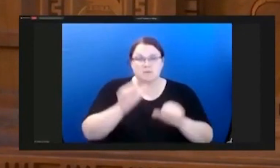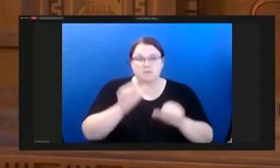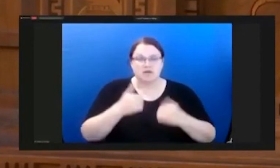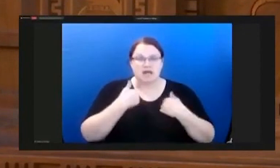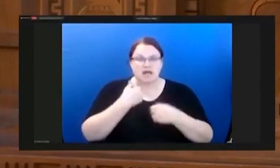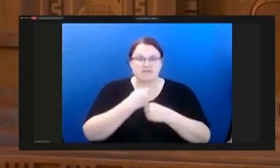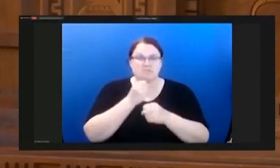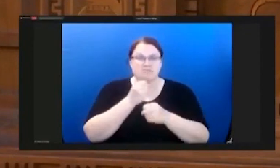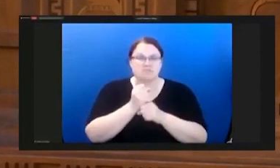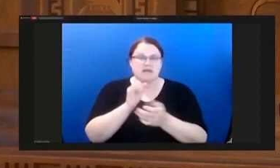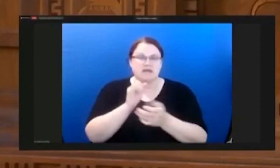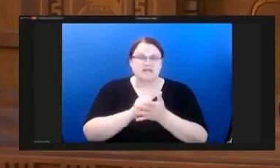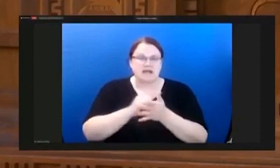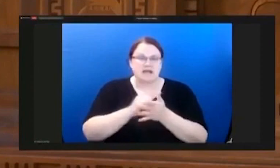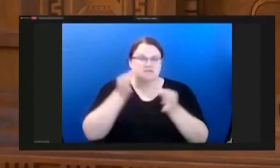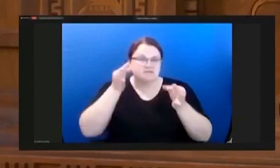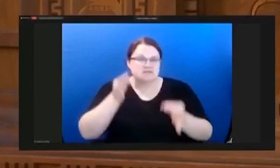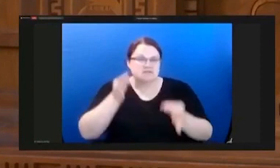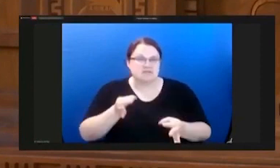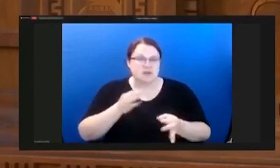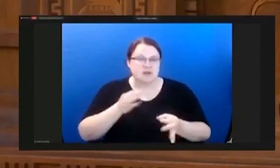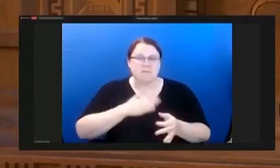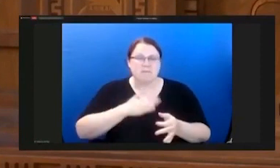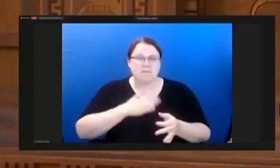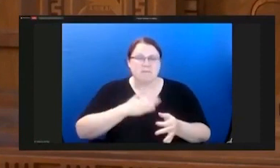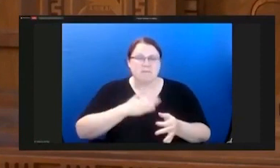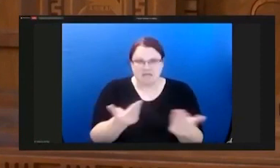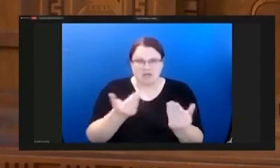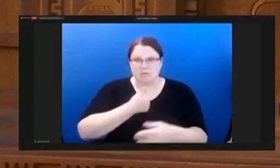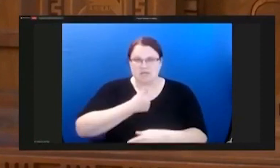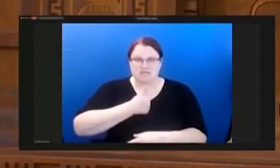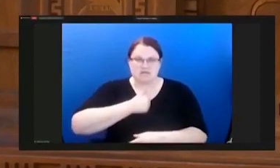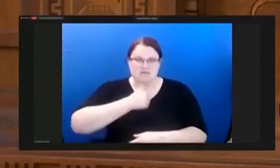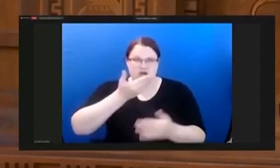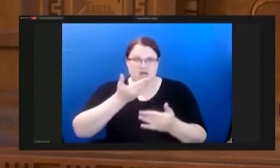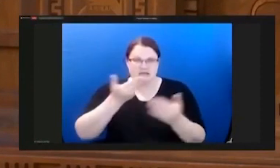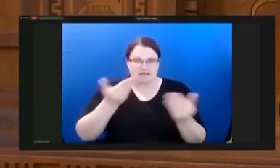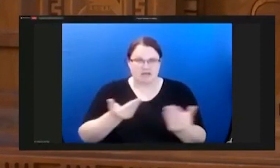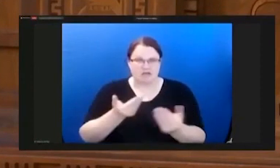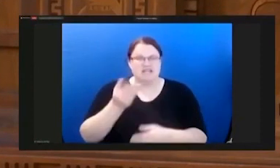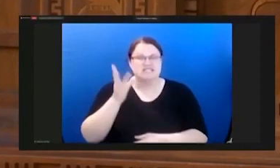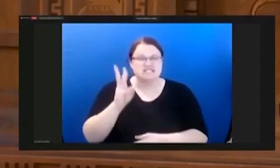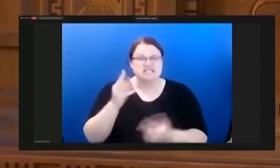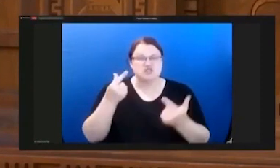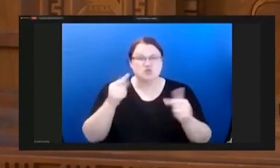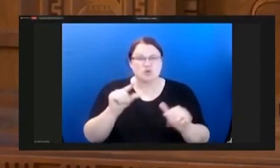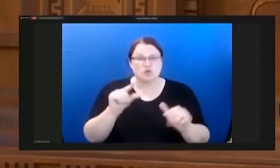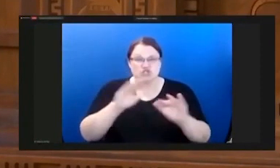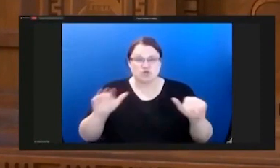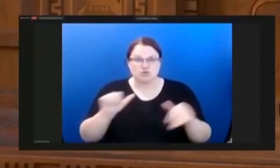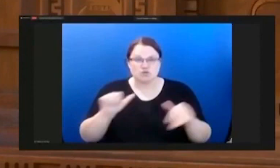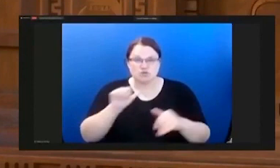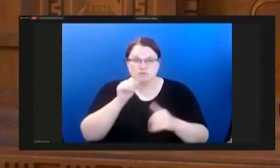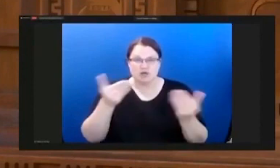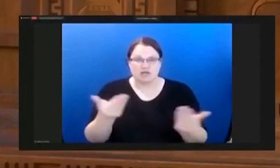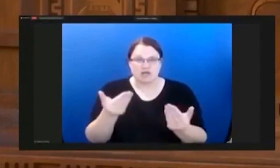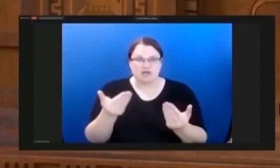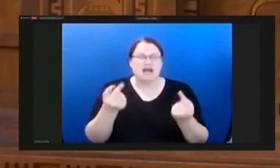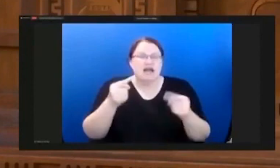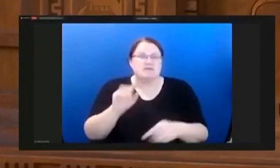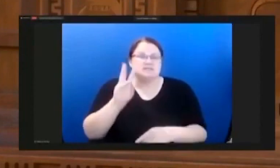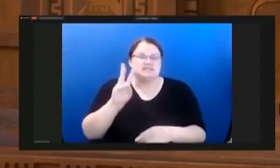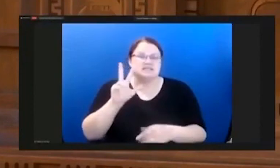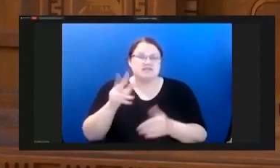standing here. My sister wouldn't be standing there. And that's six grandkids that wouldn't be here as well. And that's happened 63 million times in this country.